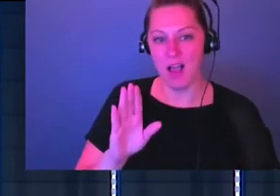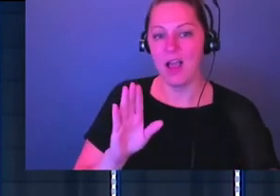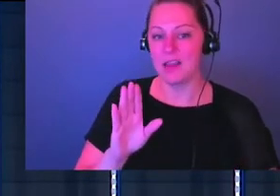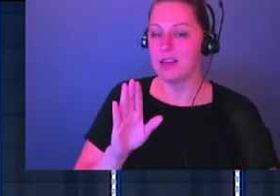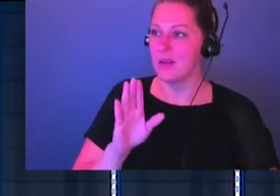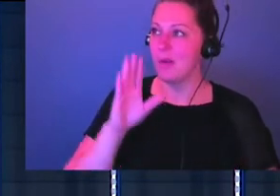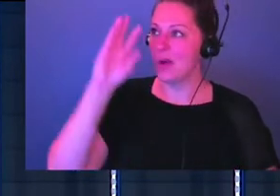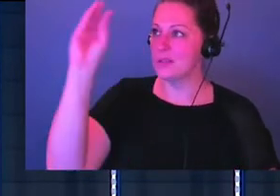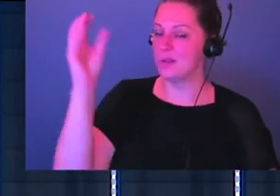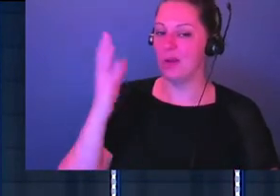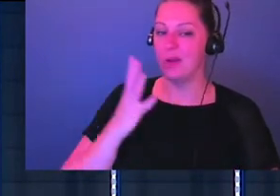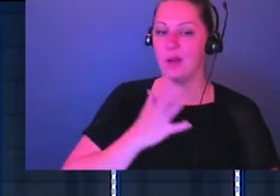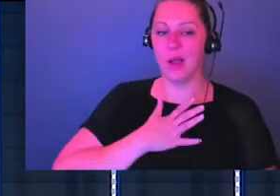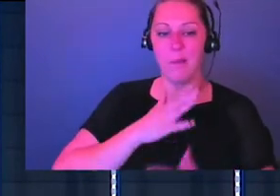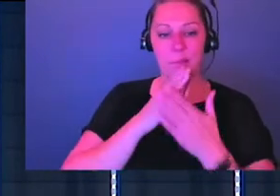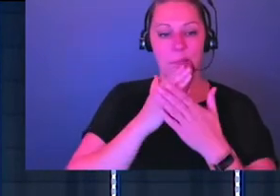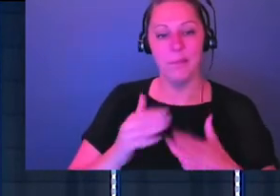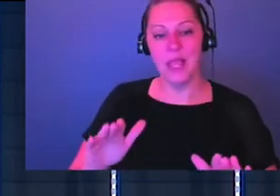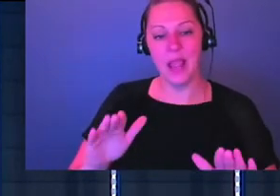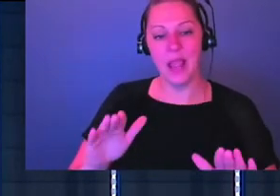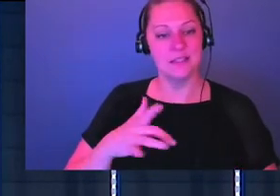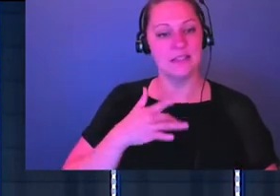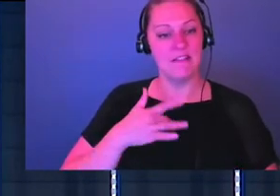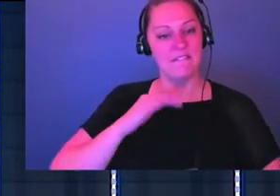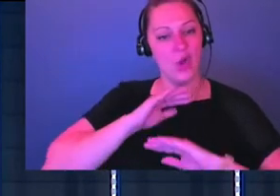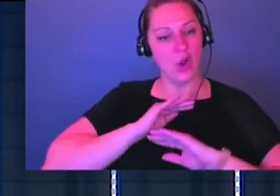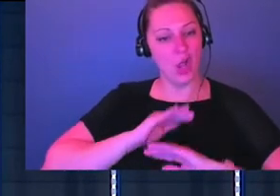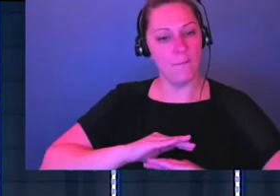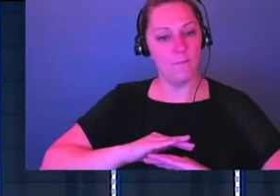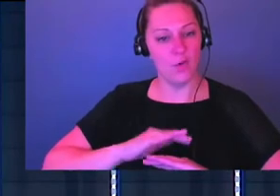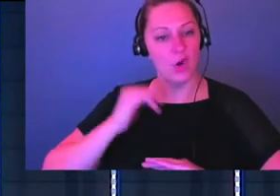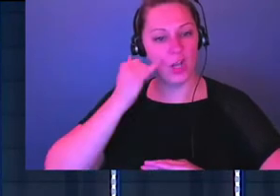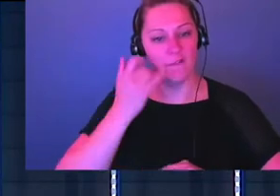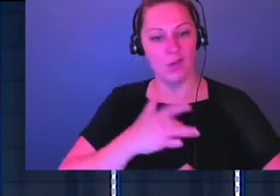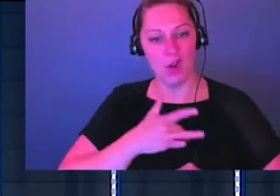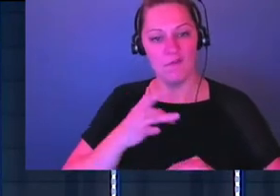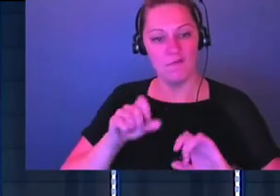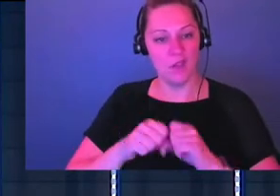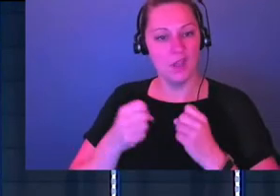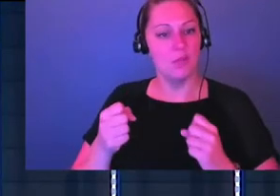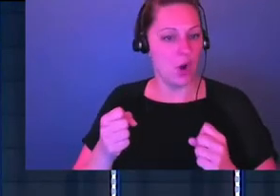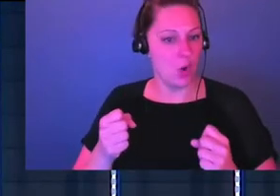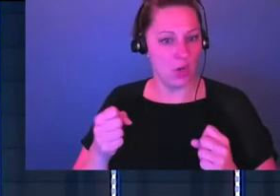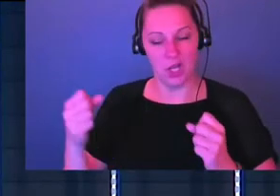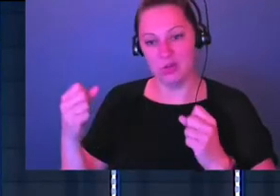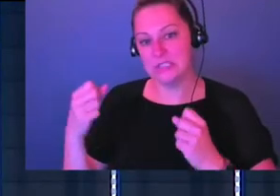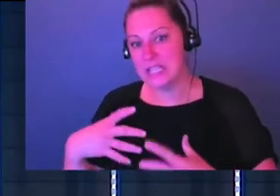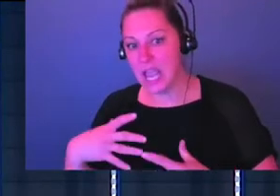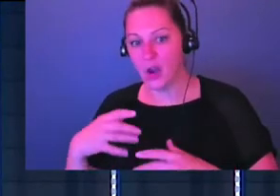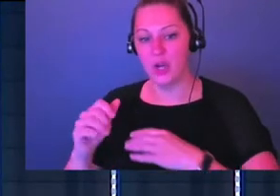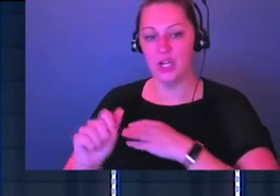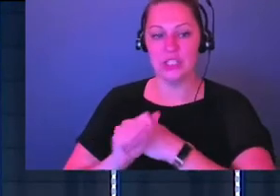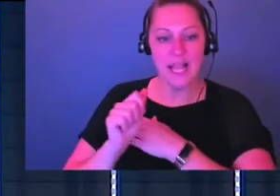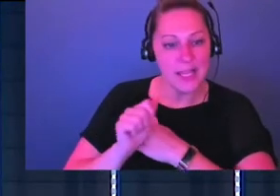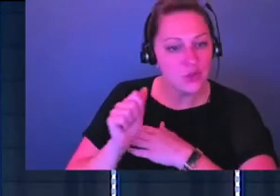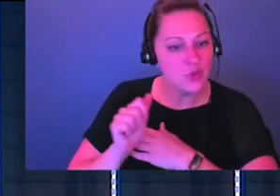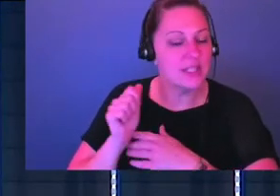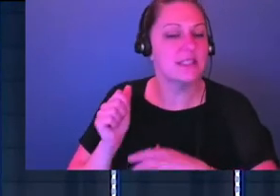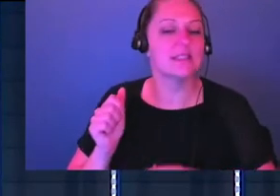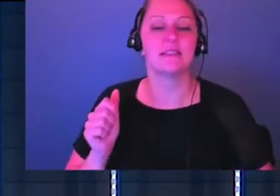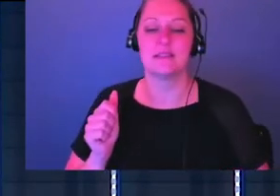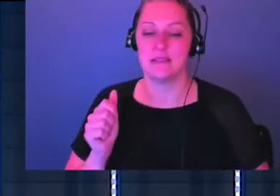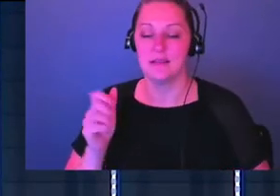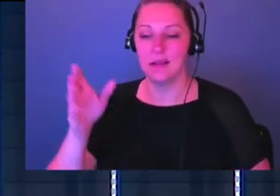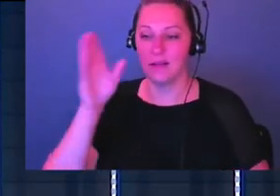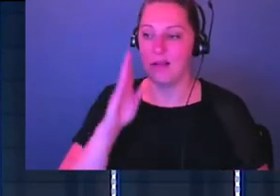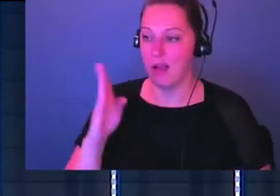peace into the chaos. He wants to bring comfort into the places that feel broken and scary and dangerous and all of that. God just wants